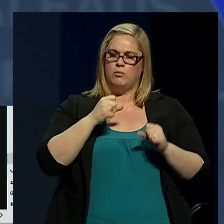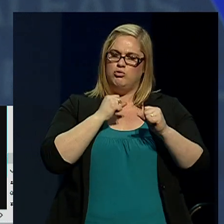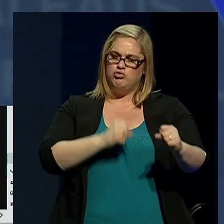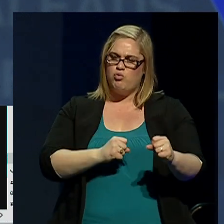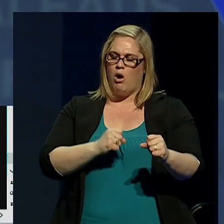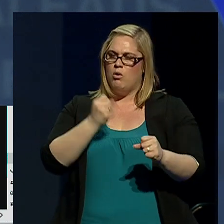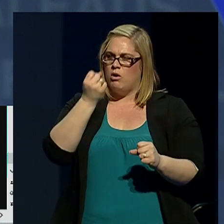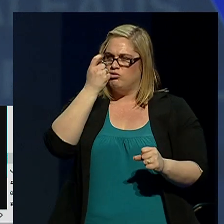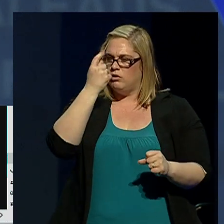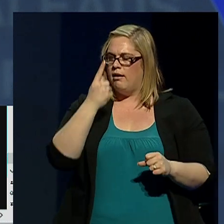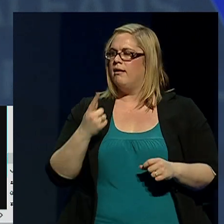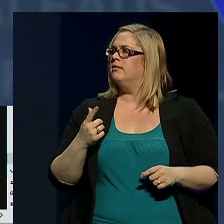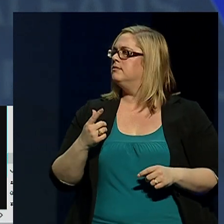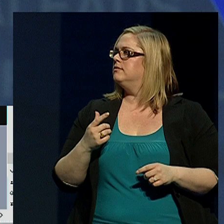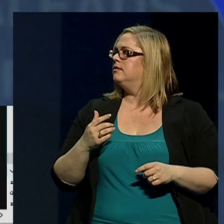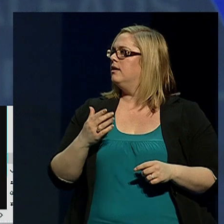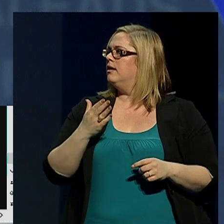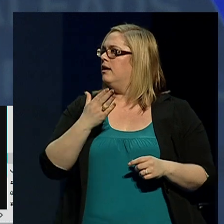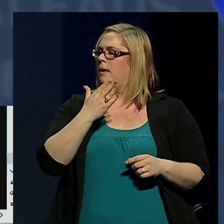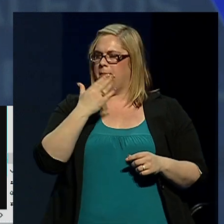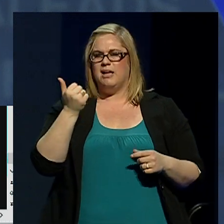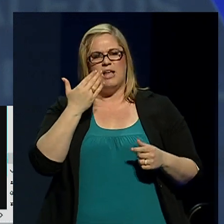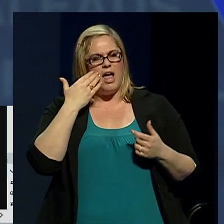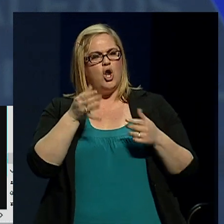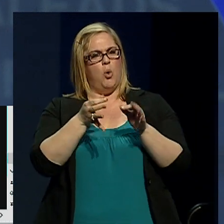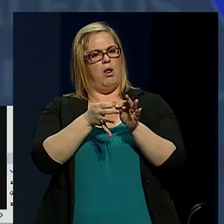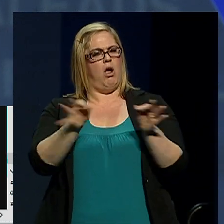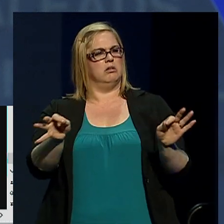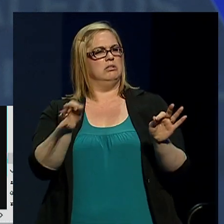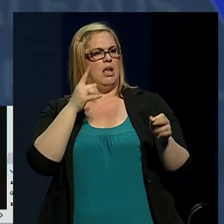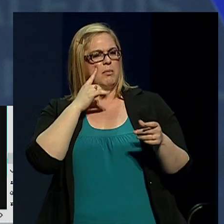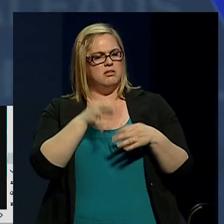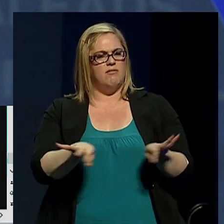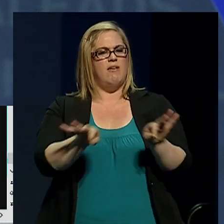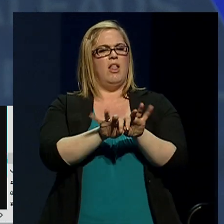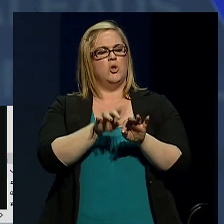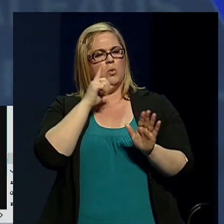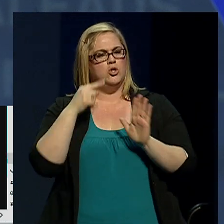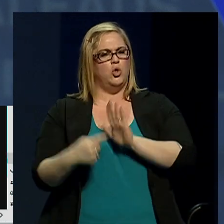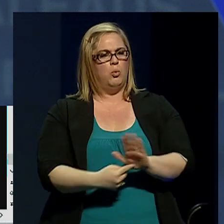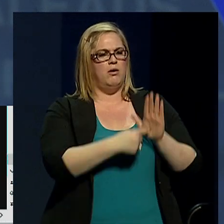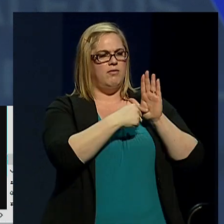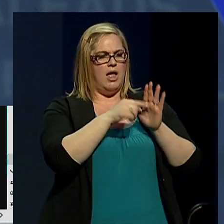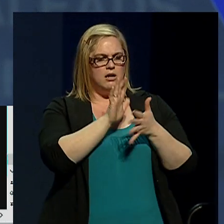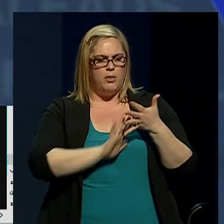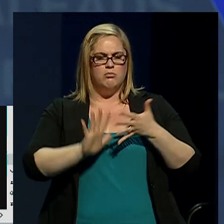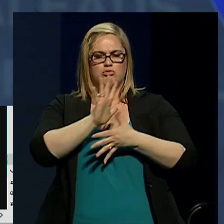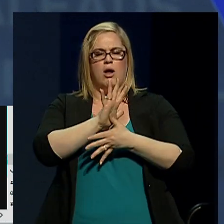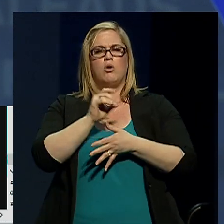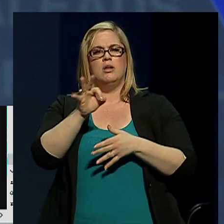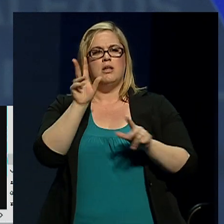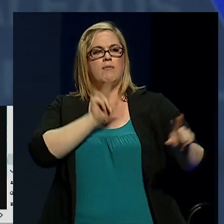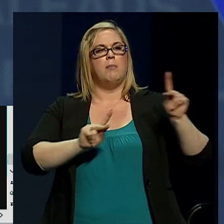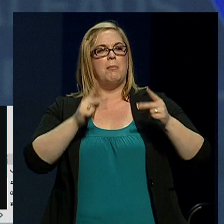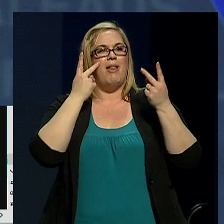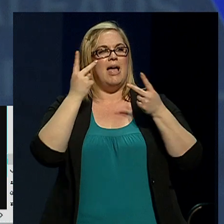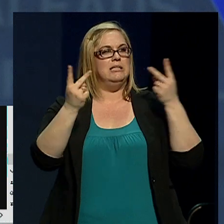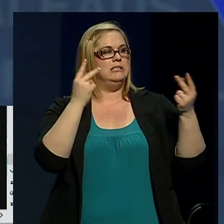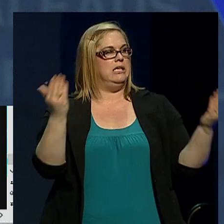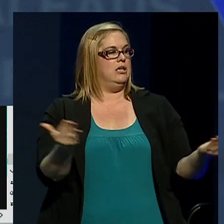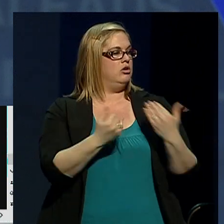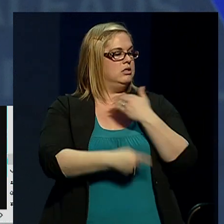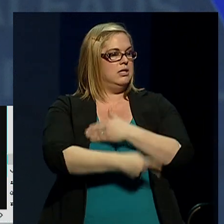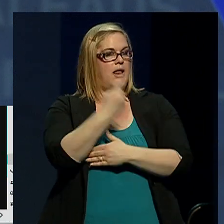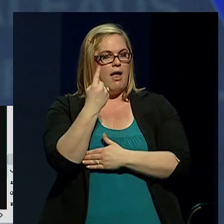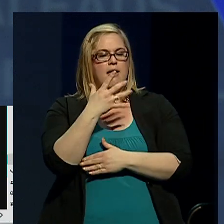Because I know budgets are statements of values, and I want ours to reflect the priorities of the people I see here today, and so